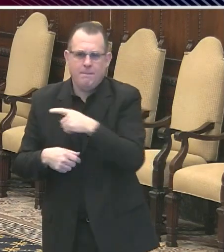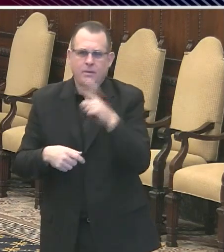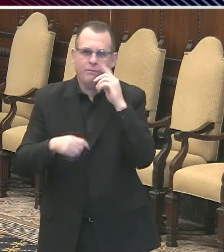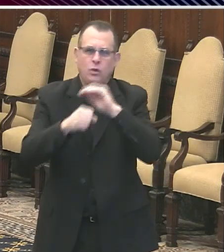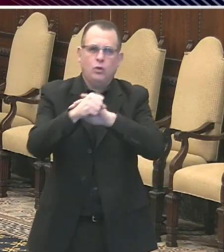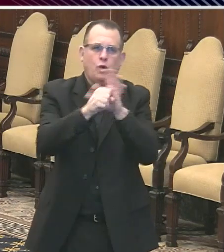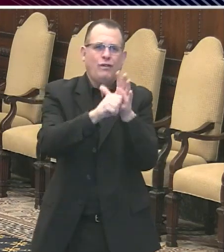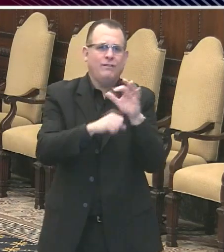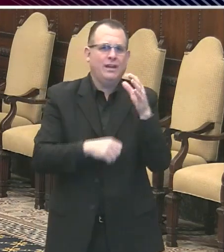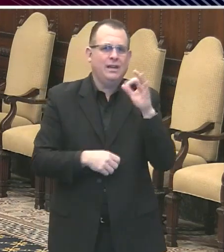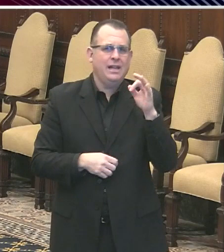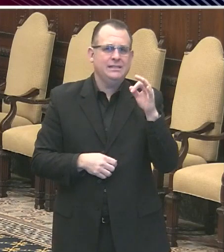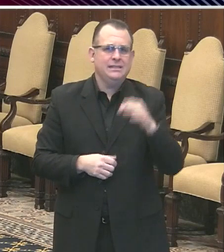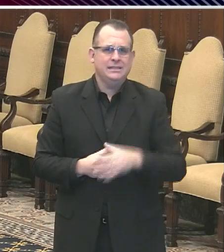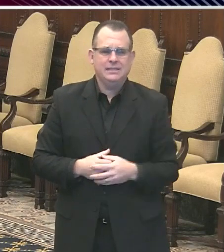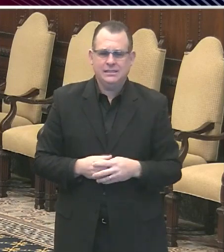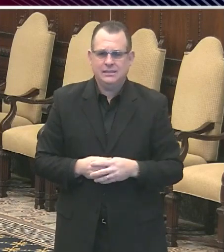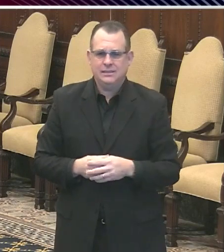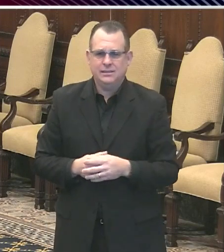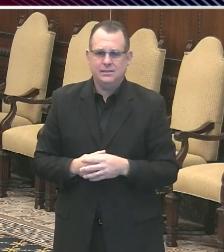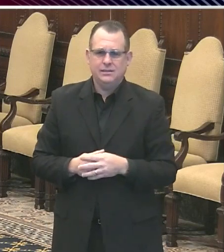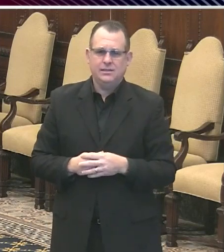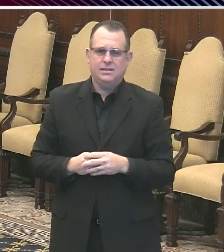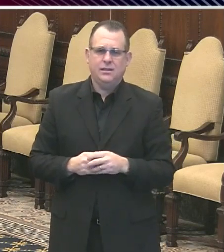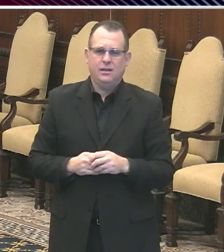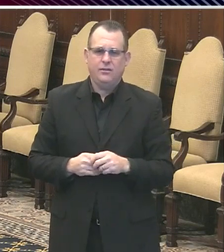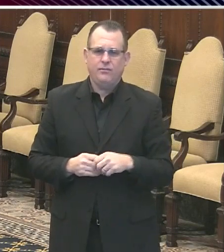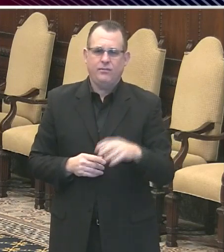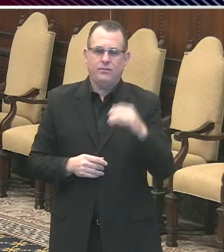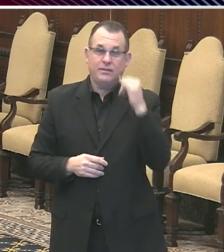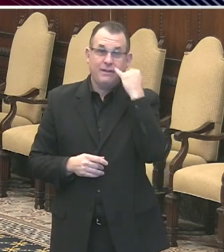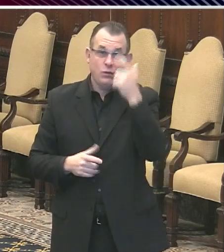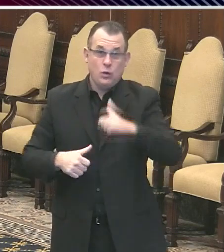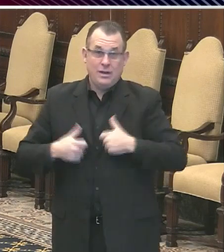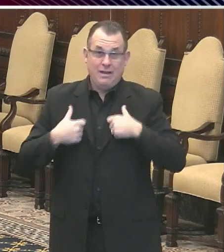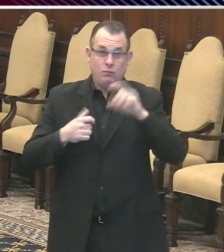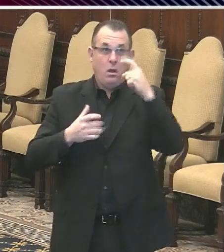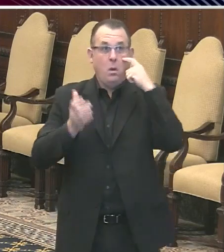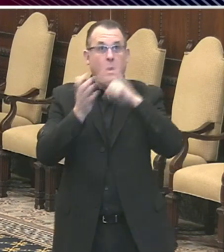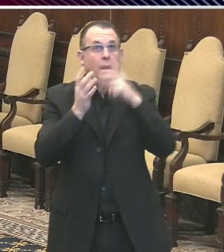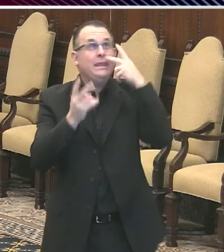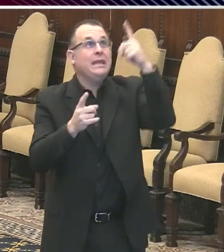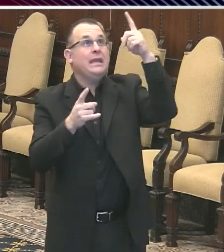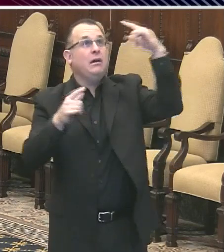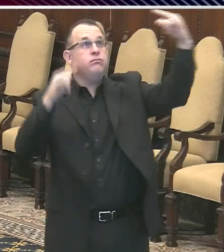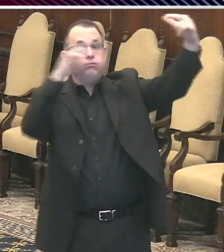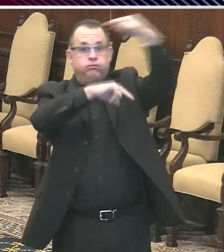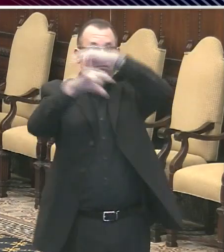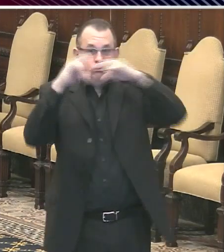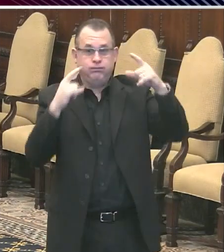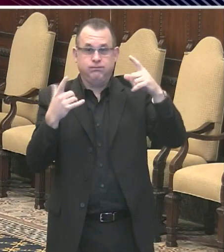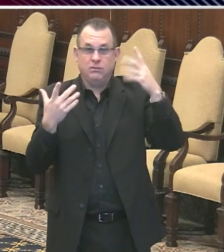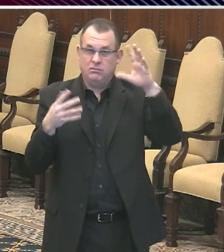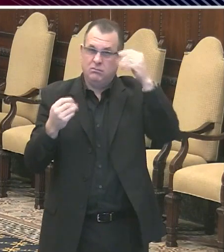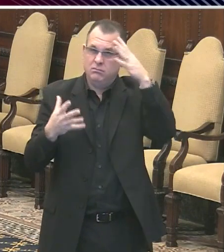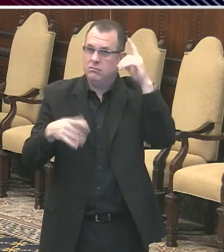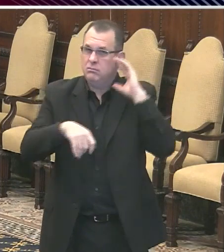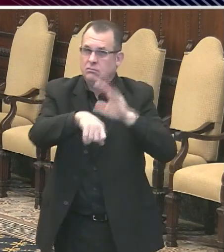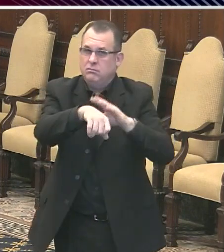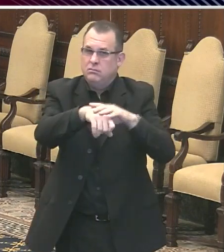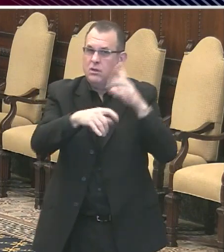path can expect a few seconds of jet noise as the aircraft pass overhead, along with the sight of 12 beautiful high performance aircraft